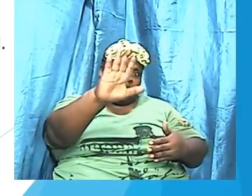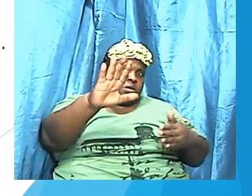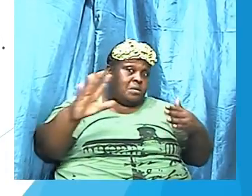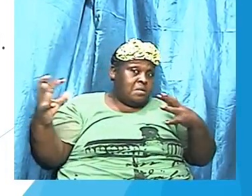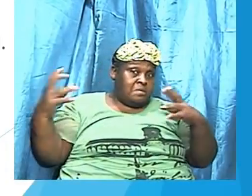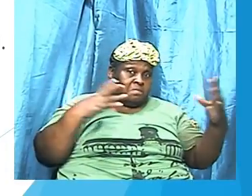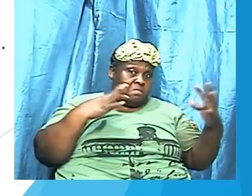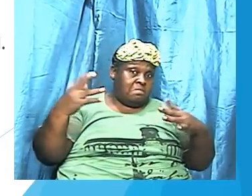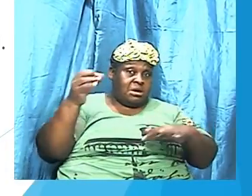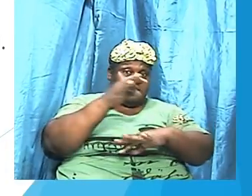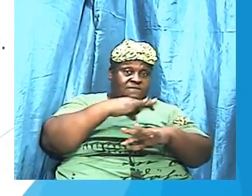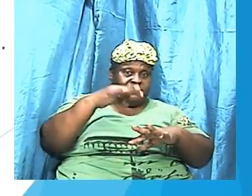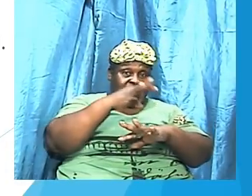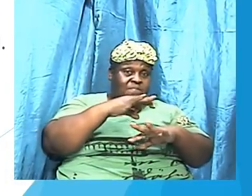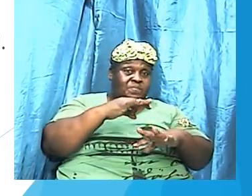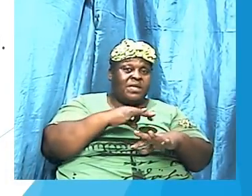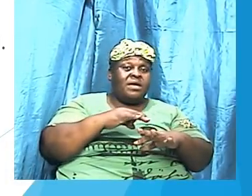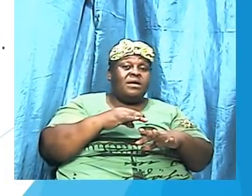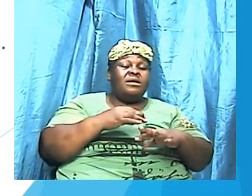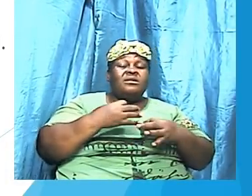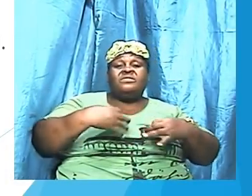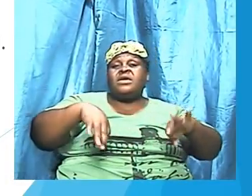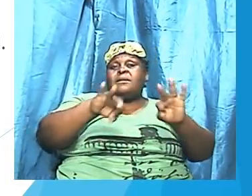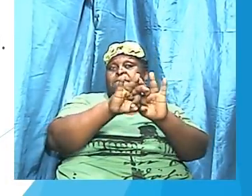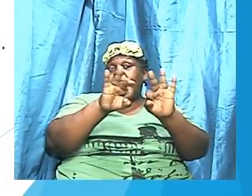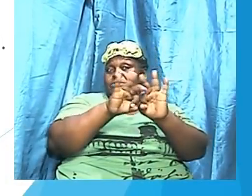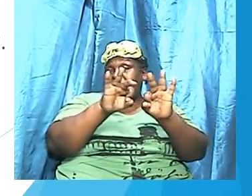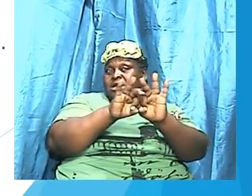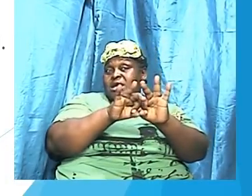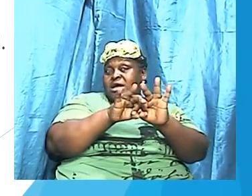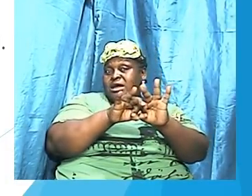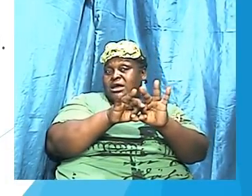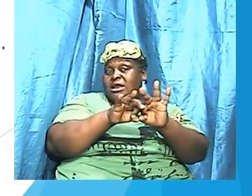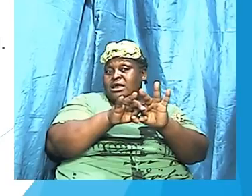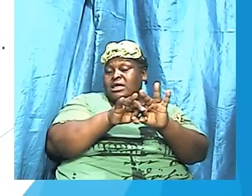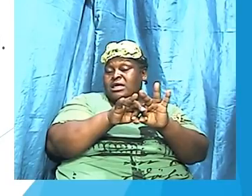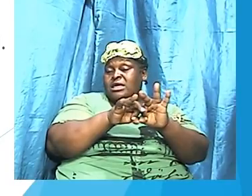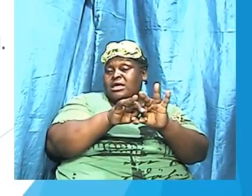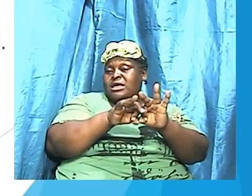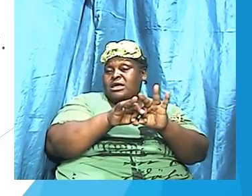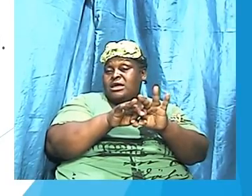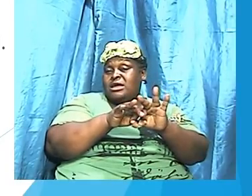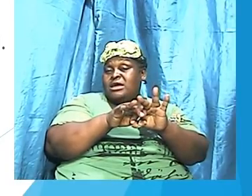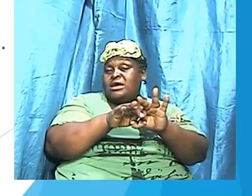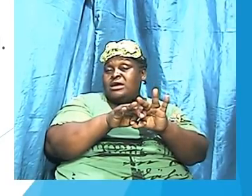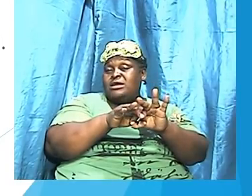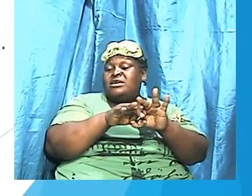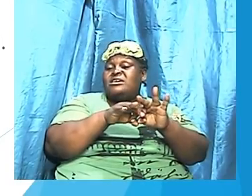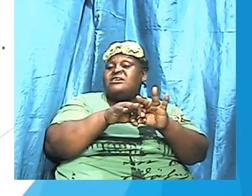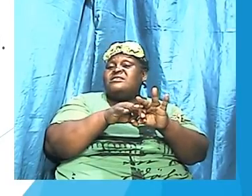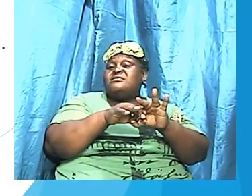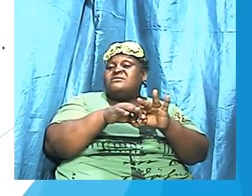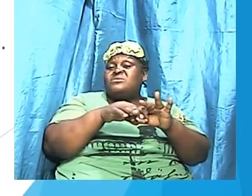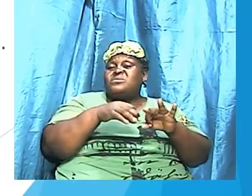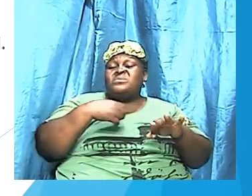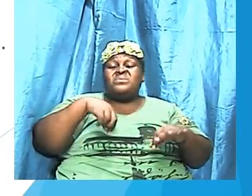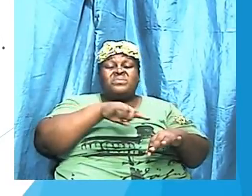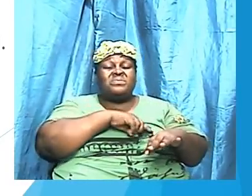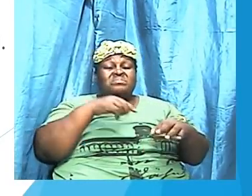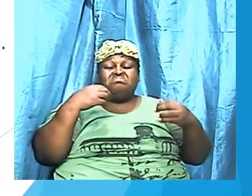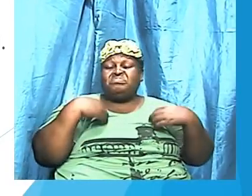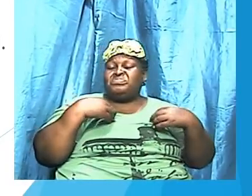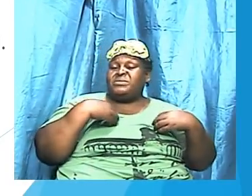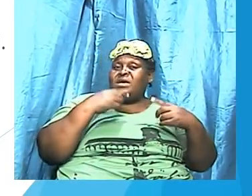is, the important, crucial, critical element is that we have the word